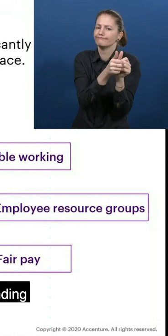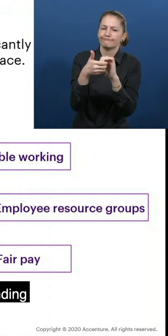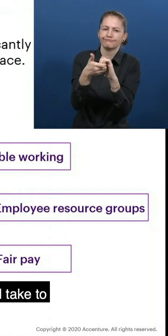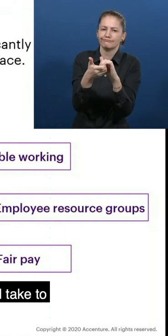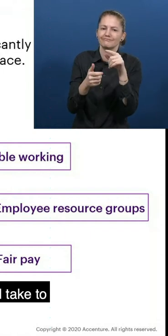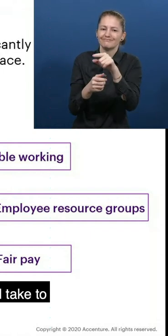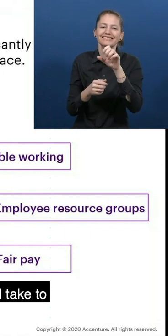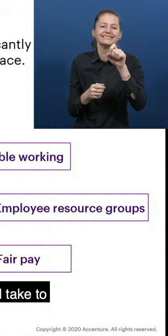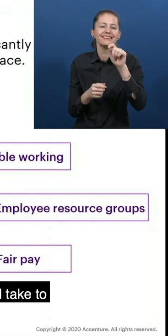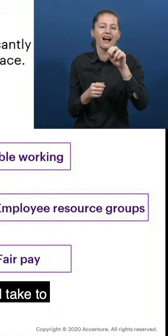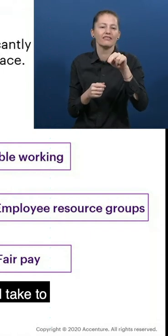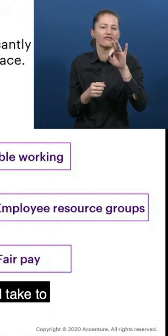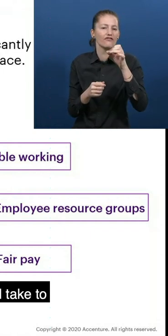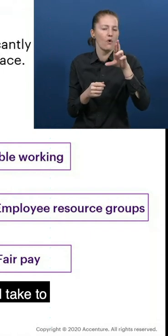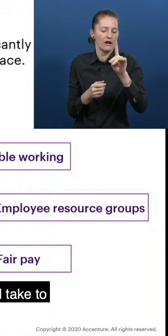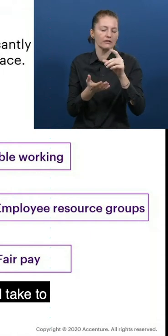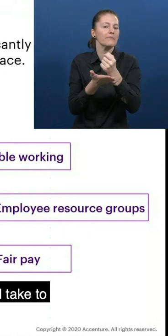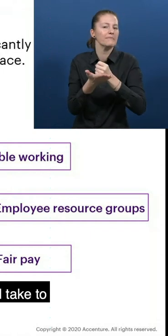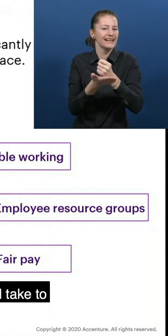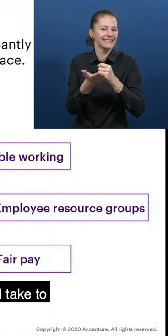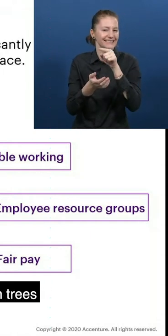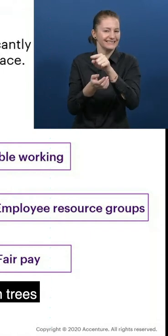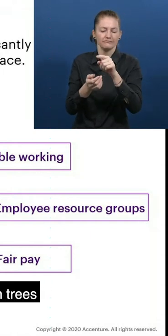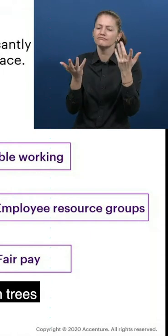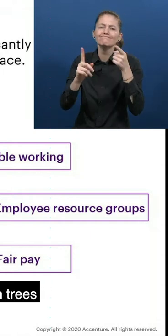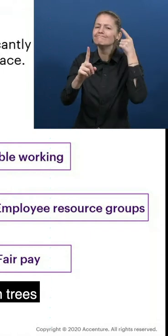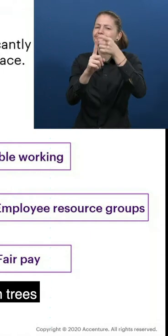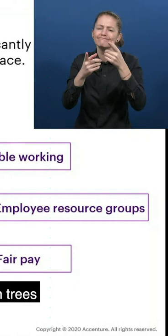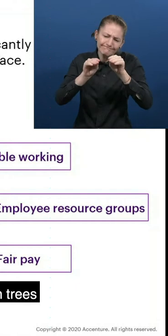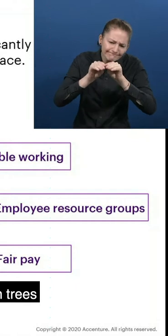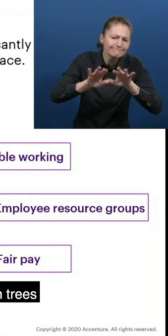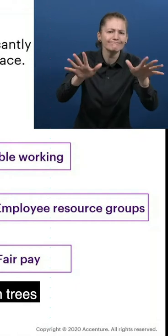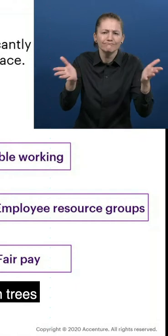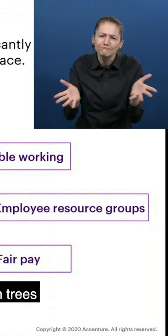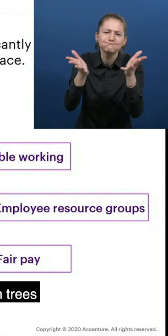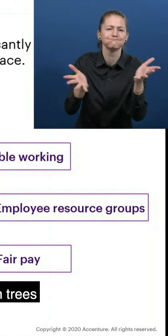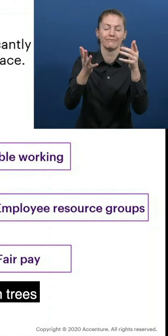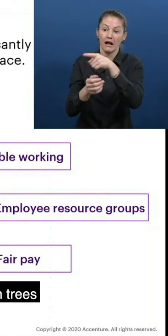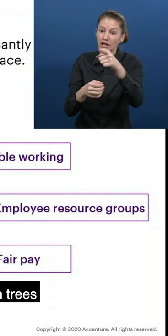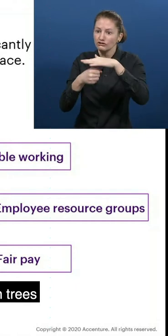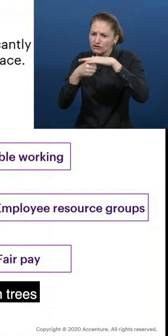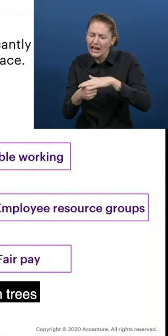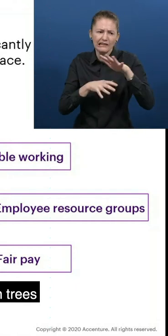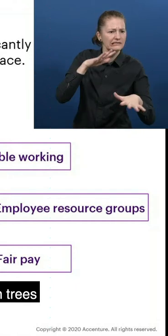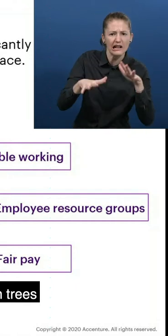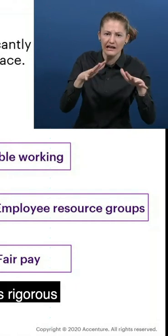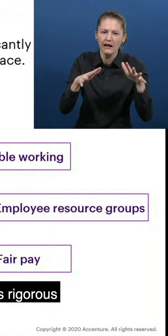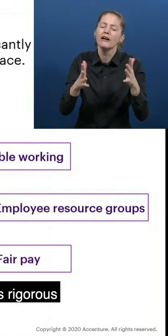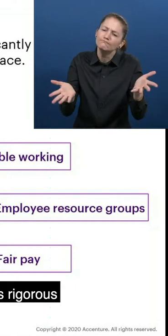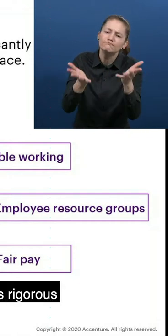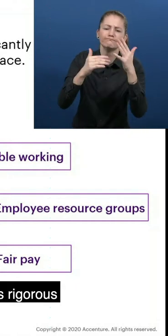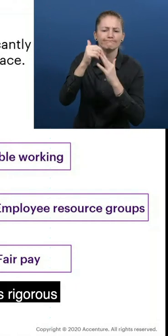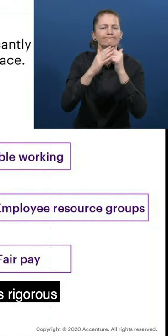understanding the impact of stress and the steps that we can all take to build resiliency. And I personally love the lemon trees